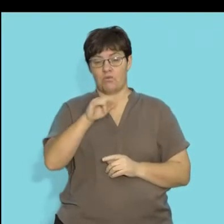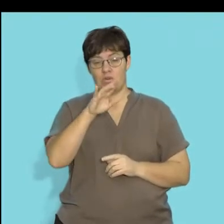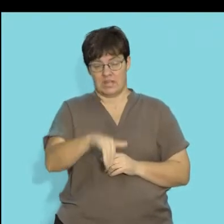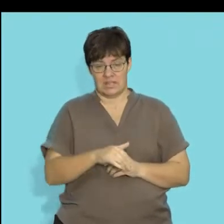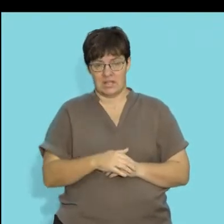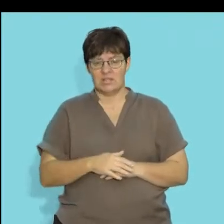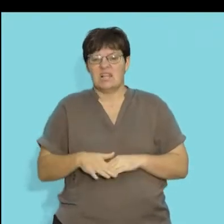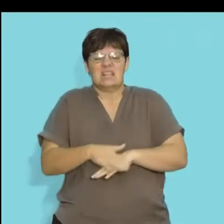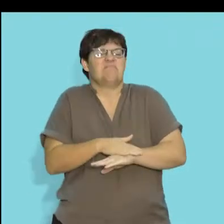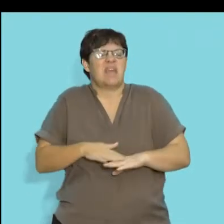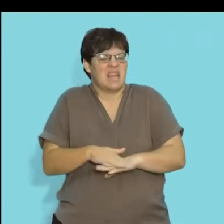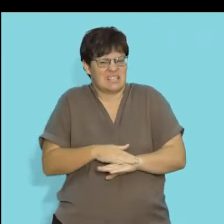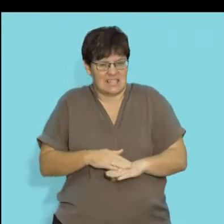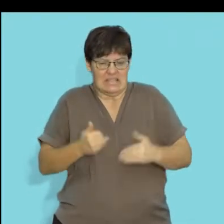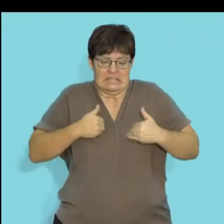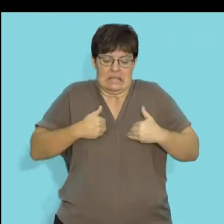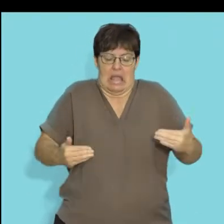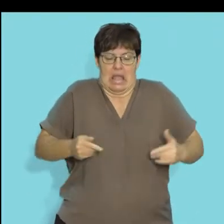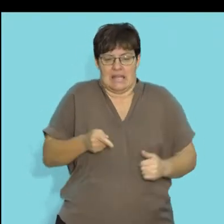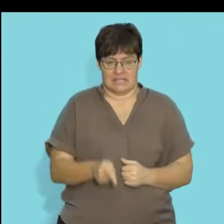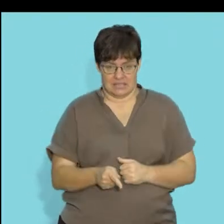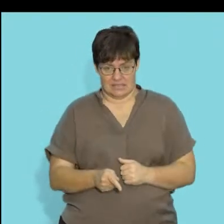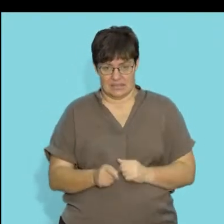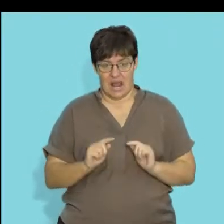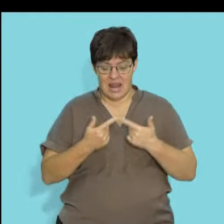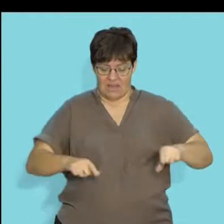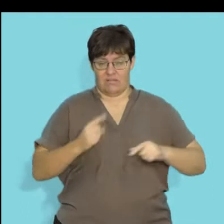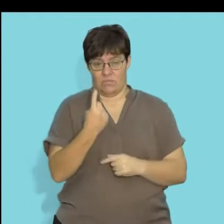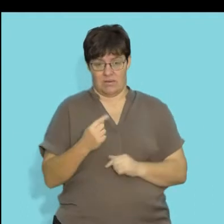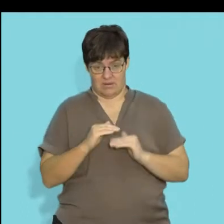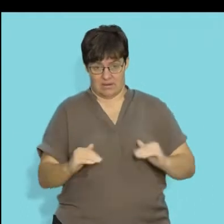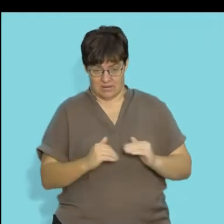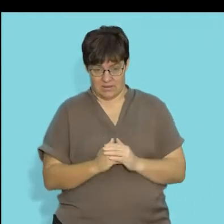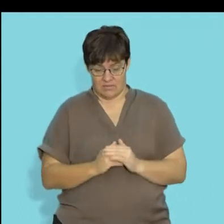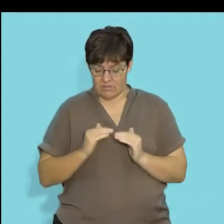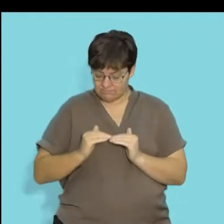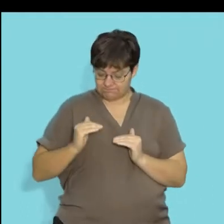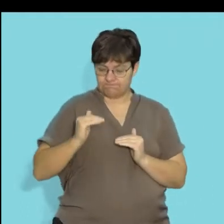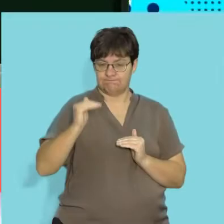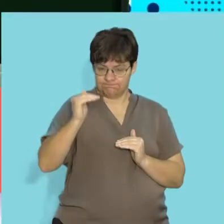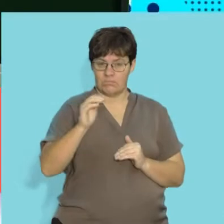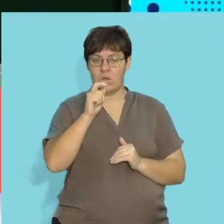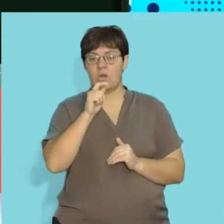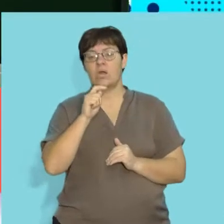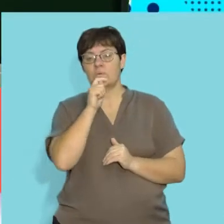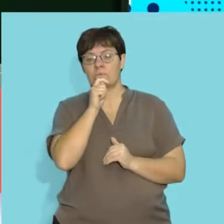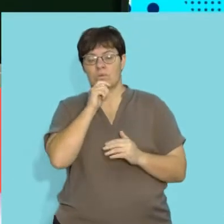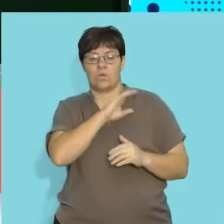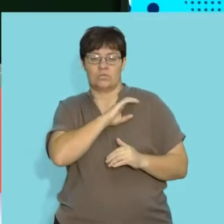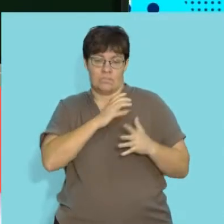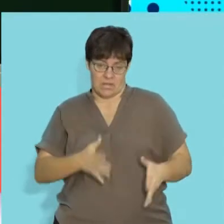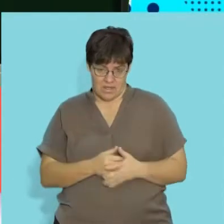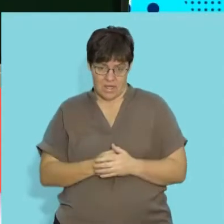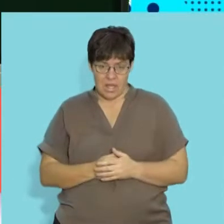consumers. And the word primary, again, is the first level of consumers. So, we have different levels of consumers and